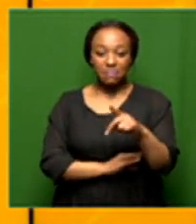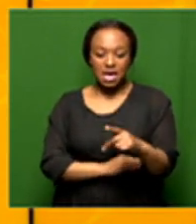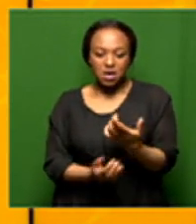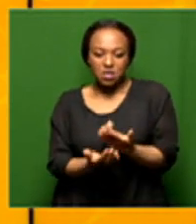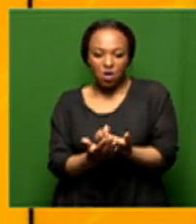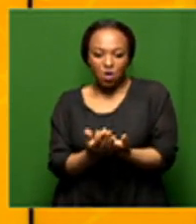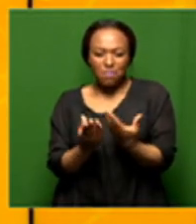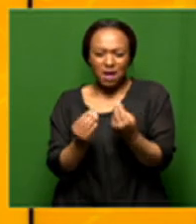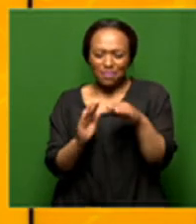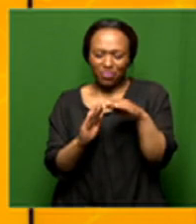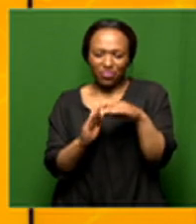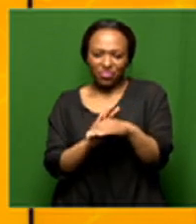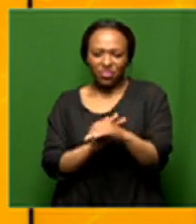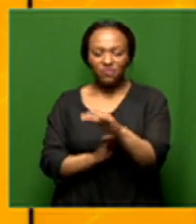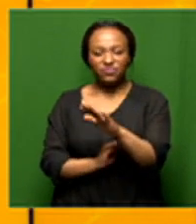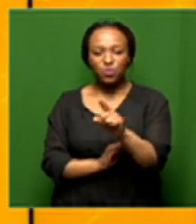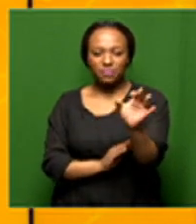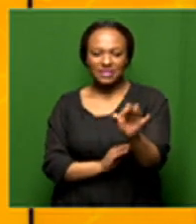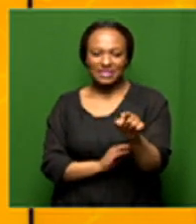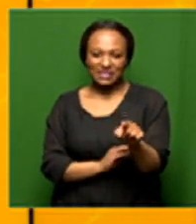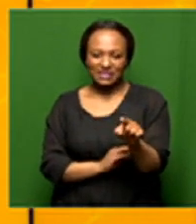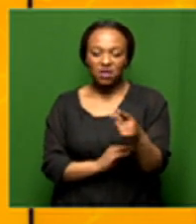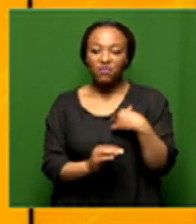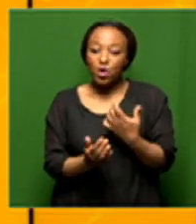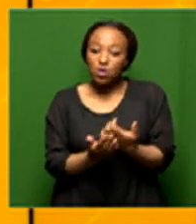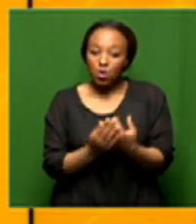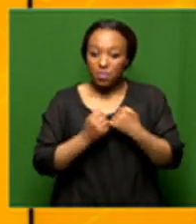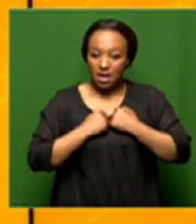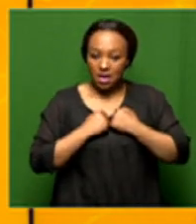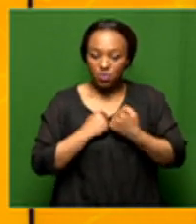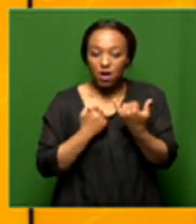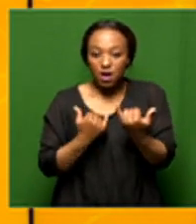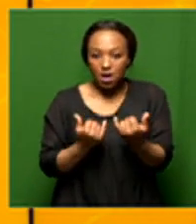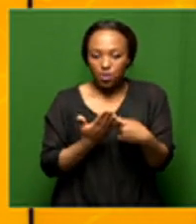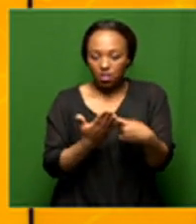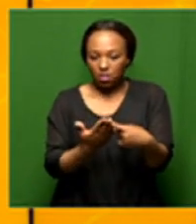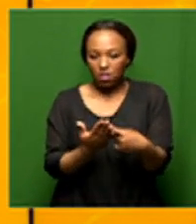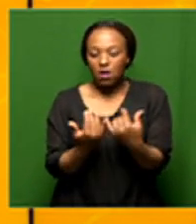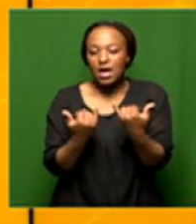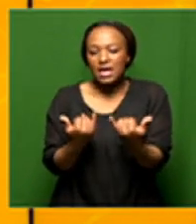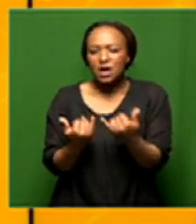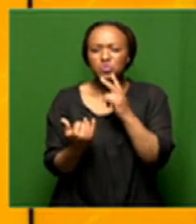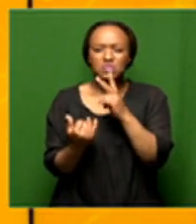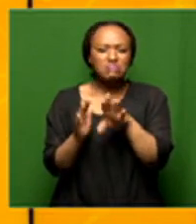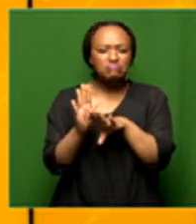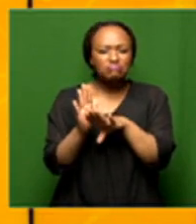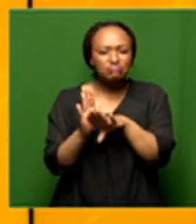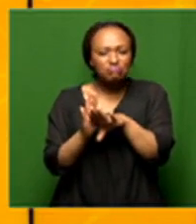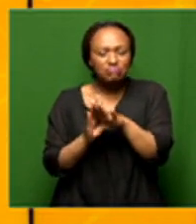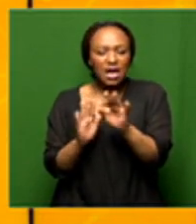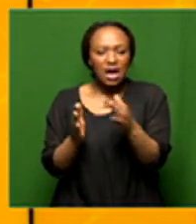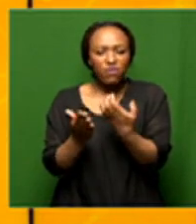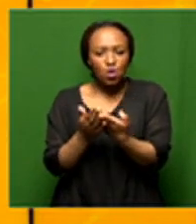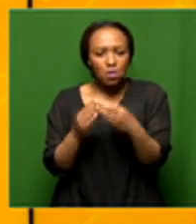of 51 percent in our economy we're going to talk about how to perhaps get us back working as a